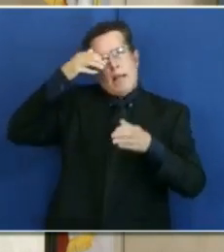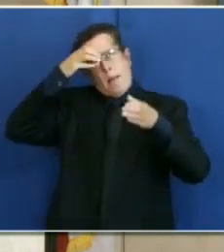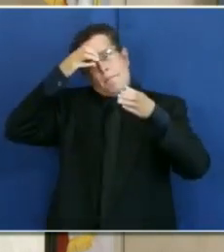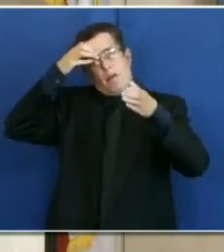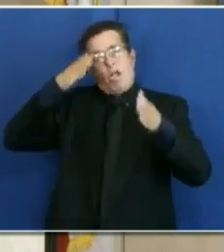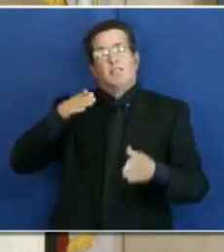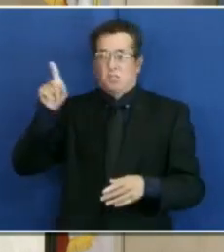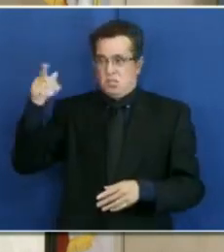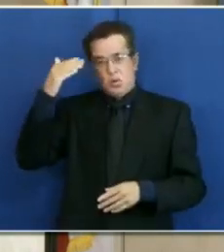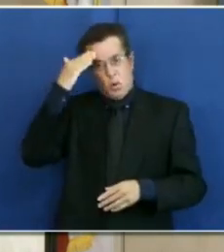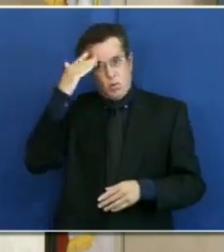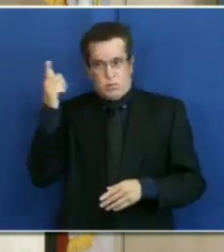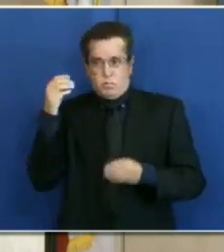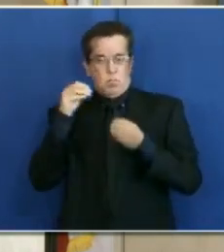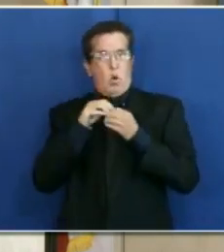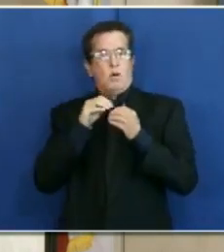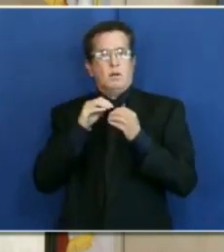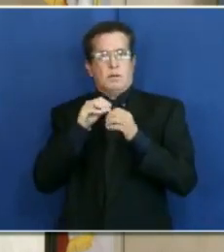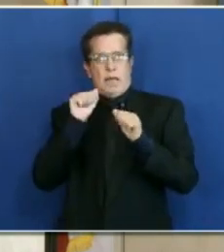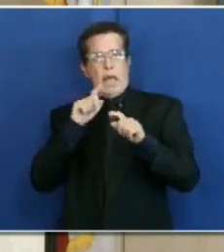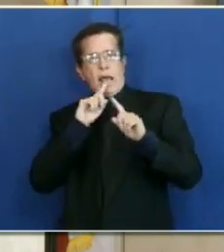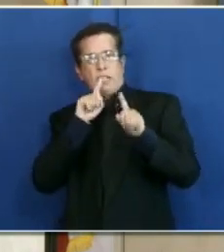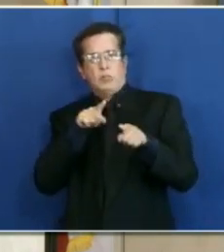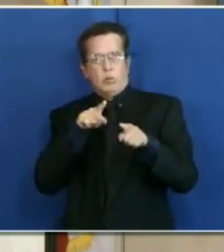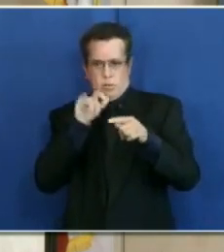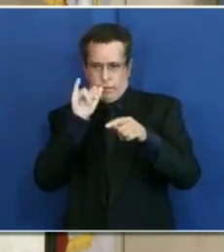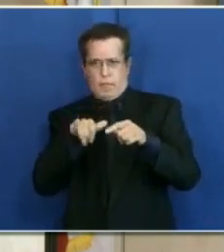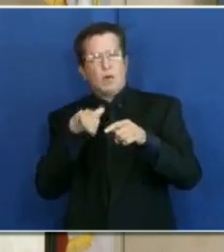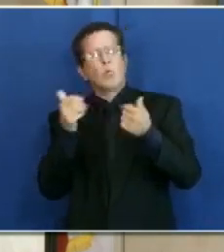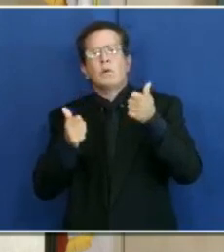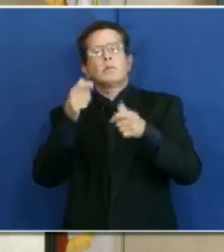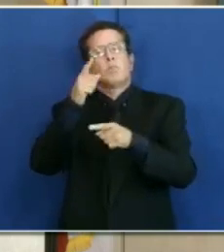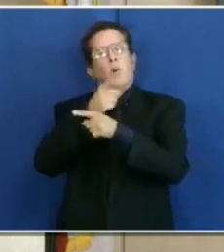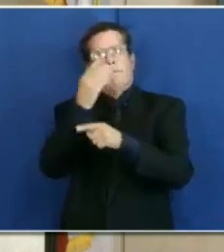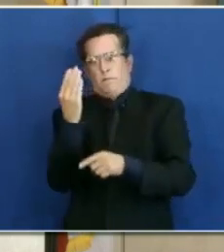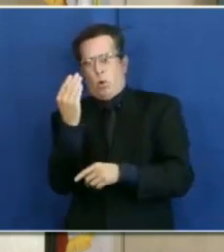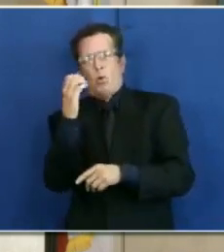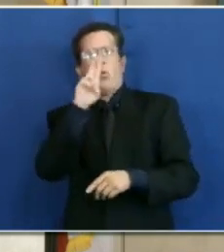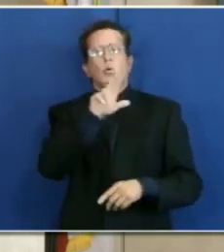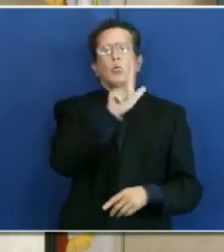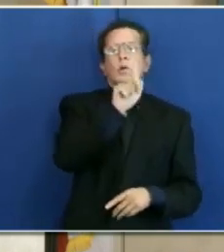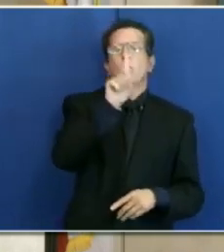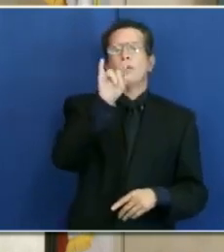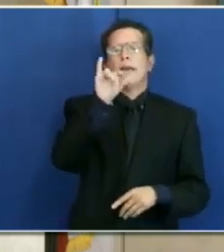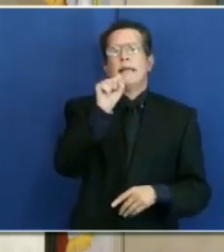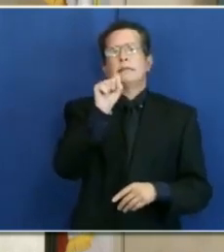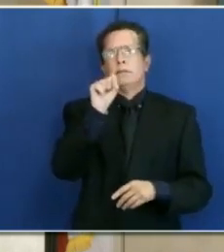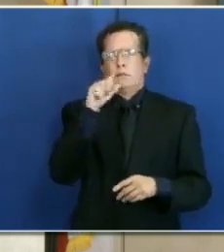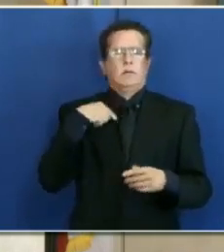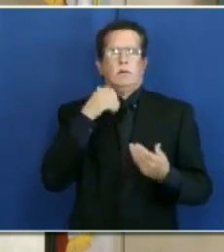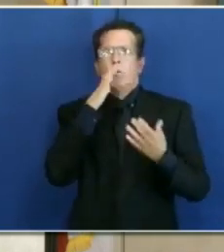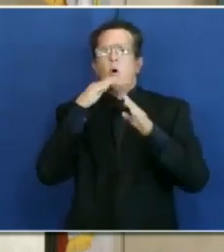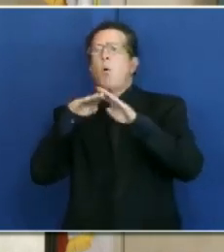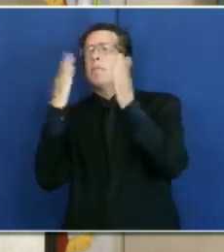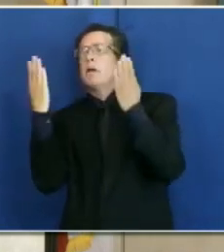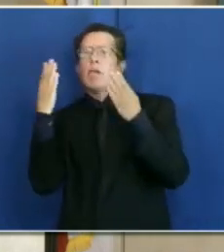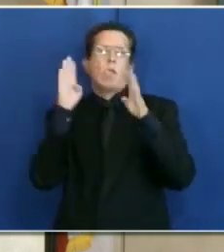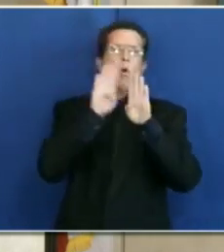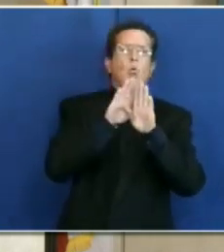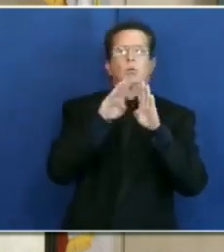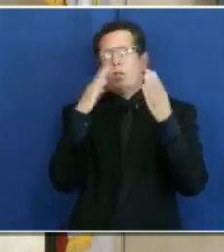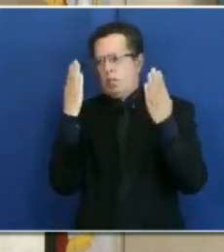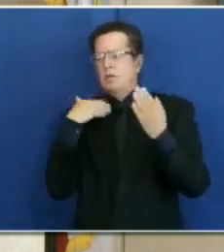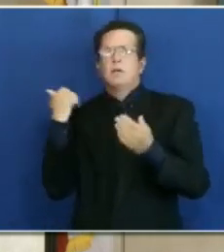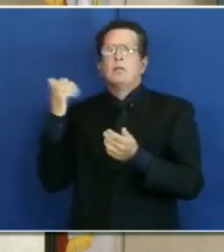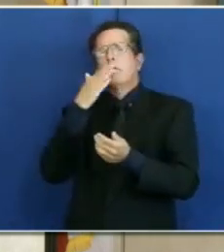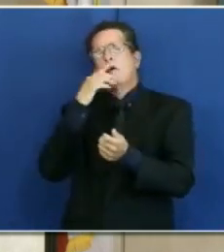window might be more appropriate to avoid that seesaw of reopenings and closings that everyone wants to avoid. Okay. Dr. Wooten is going to